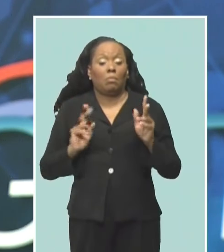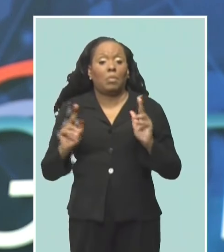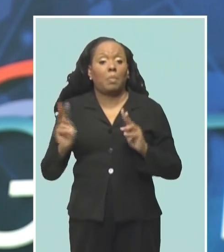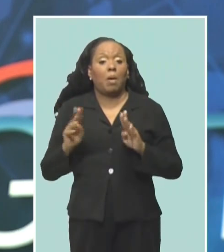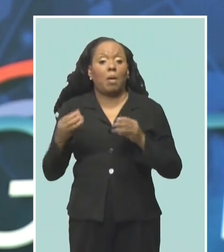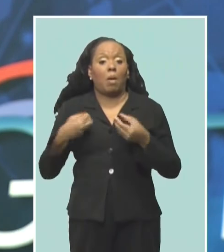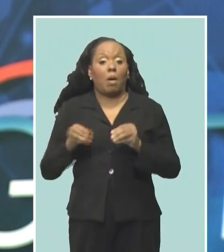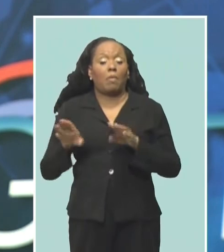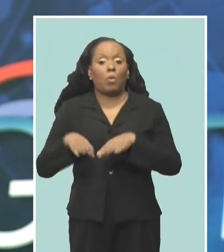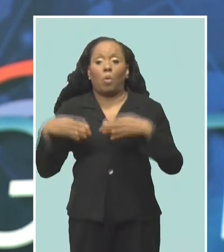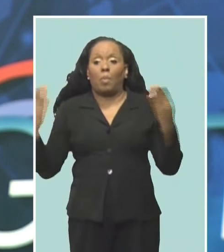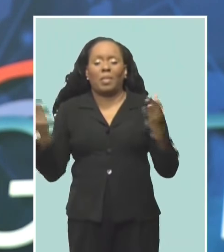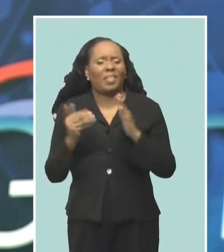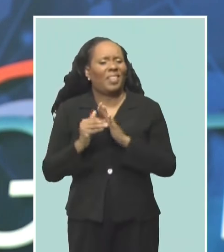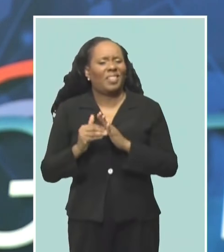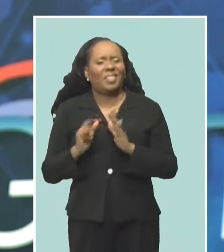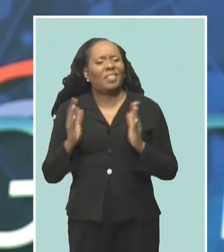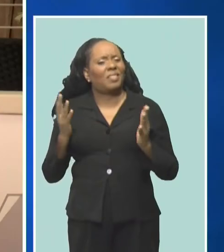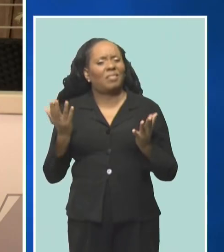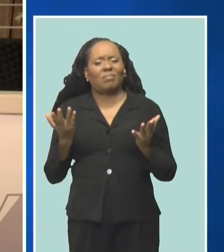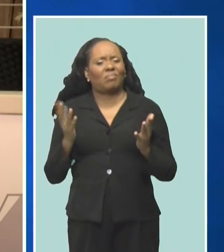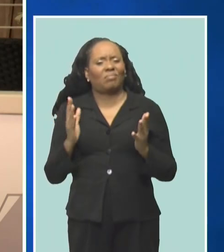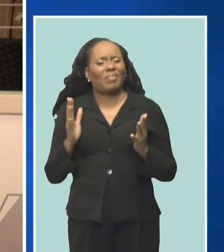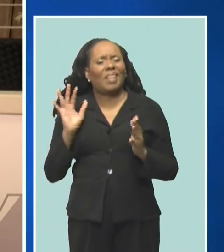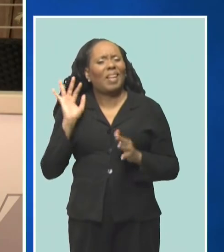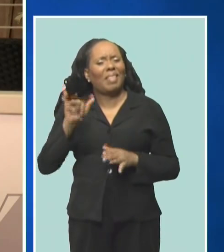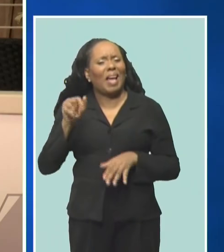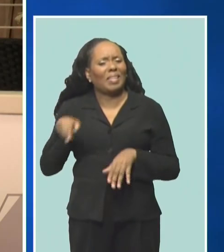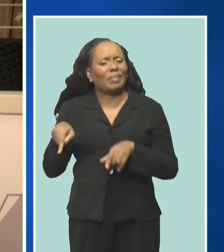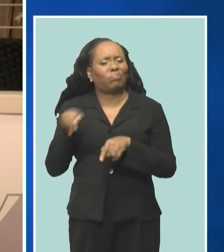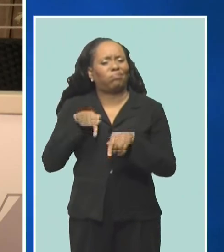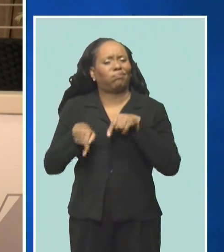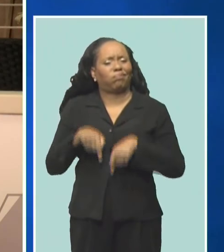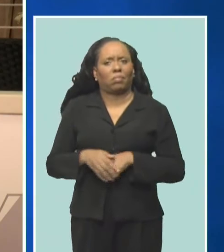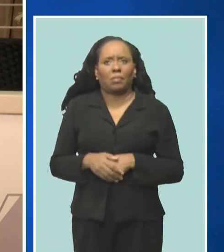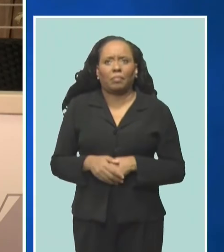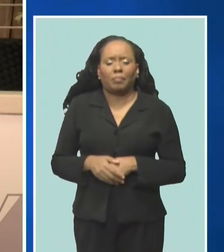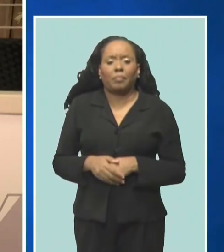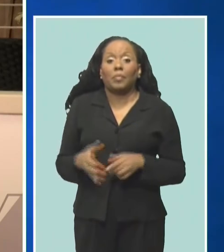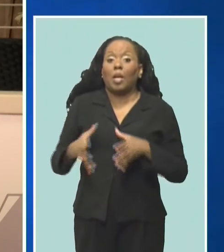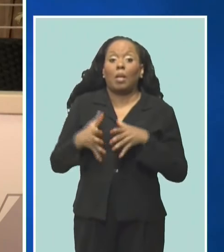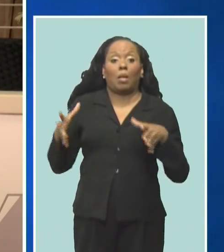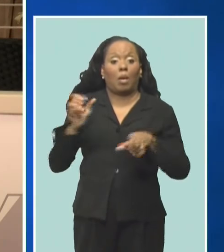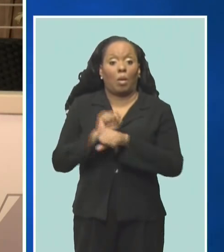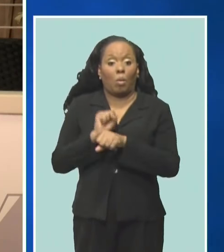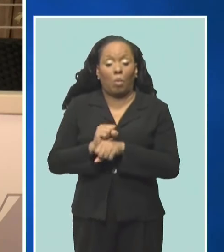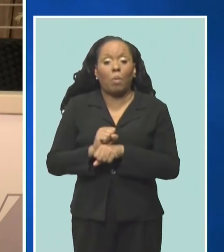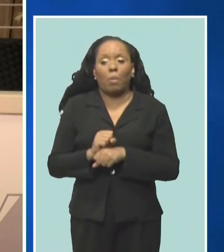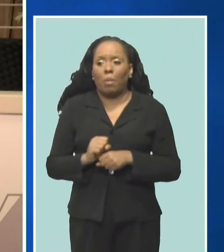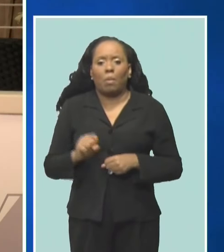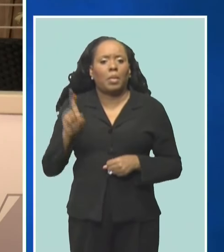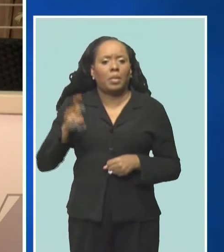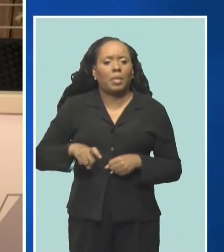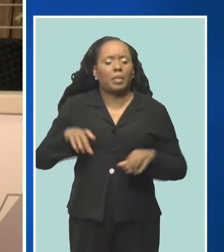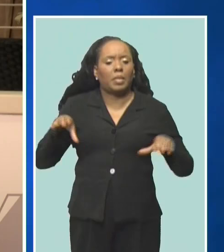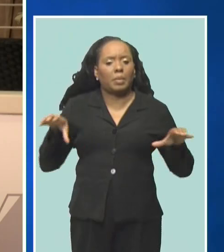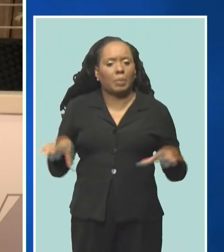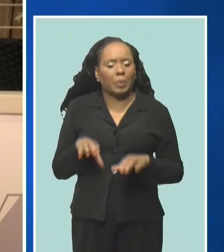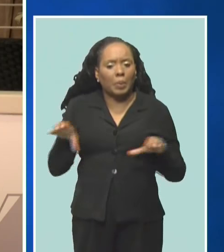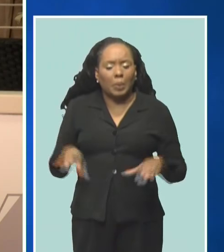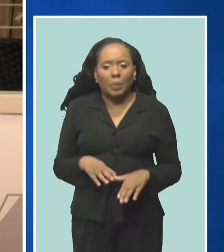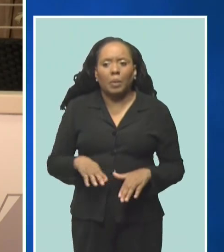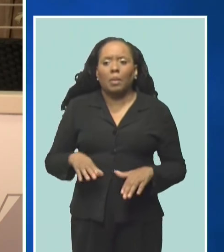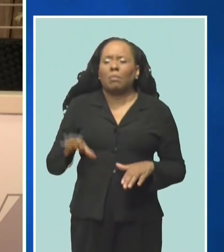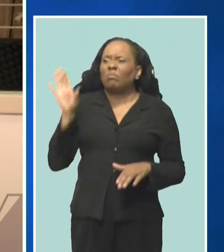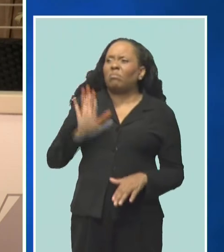five steps backwards. There's still a lot of work to be done, and it is not only in Barbados, because if you look internationally, you're saying that many